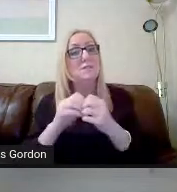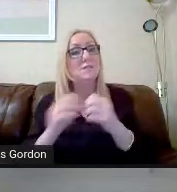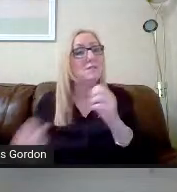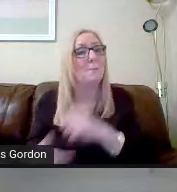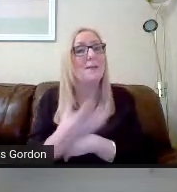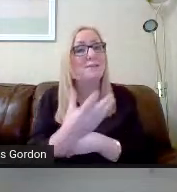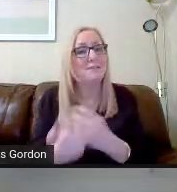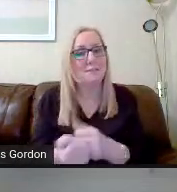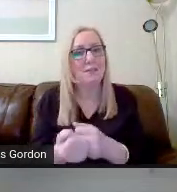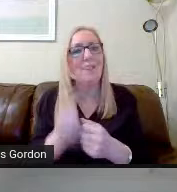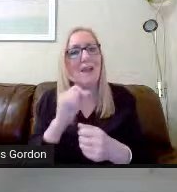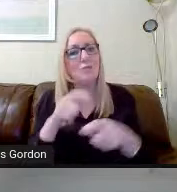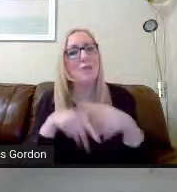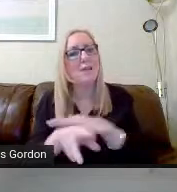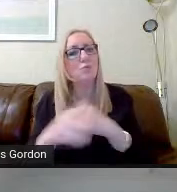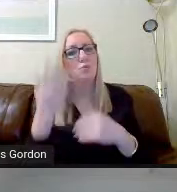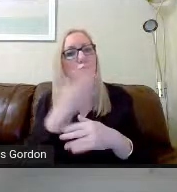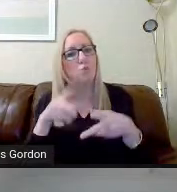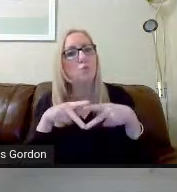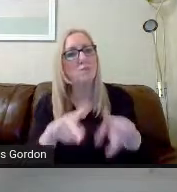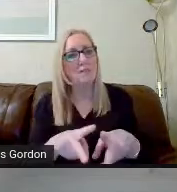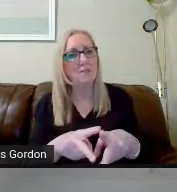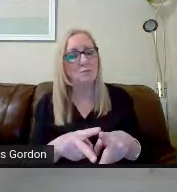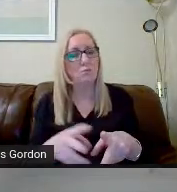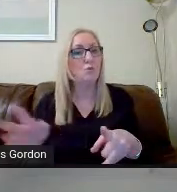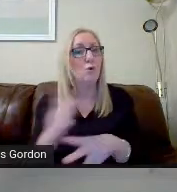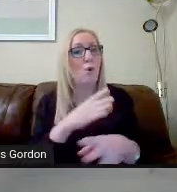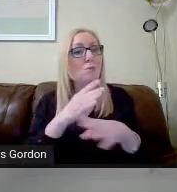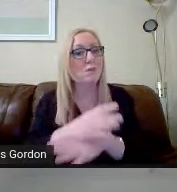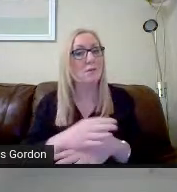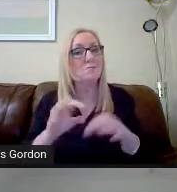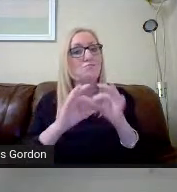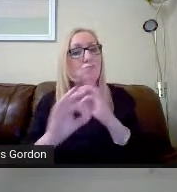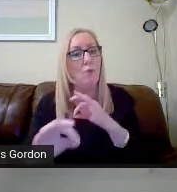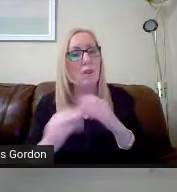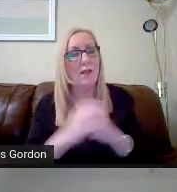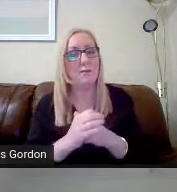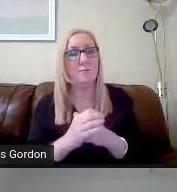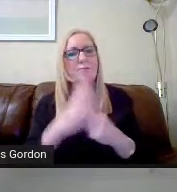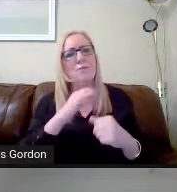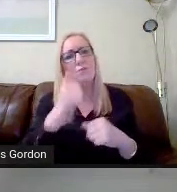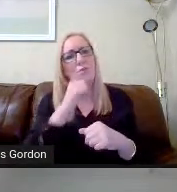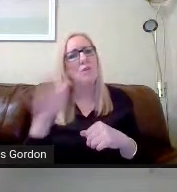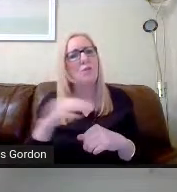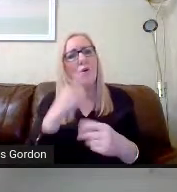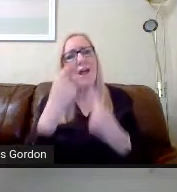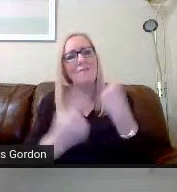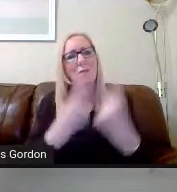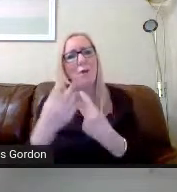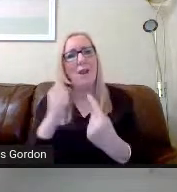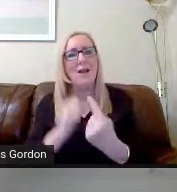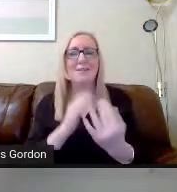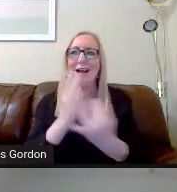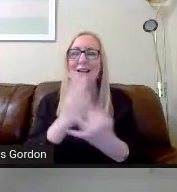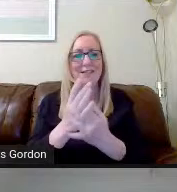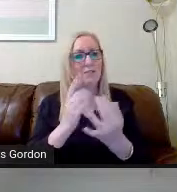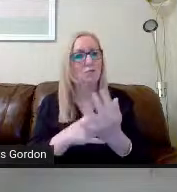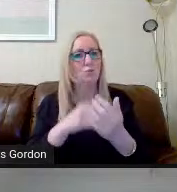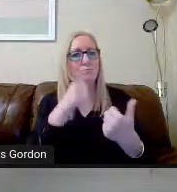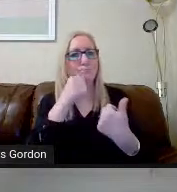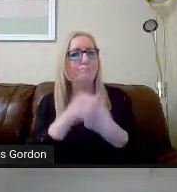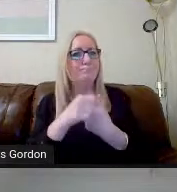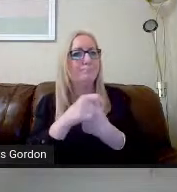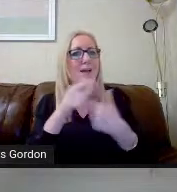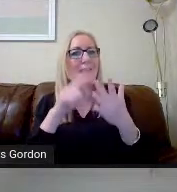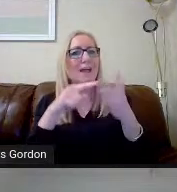within the school. So it's all done online. Now, we know that not everyone's got access to appropriate IT. And